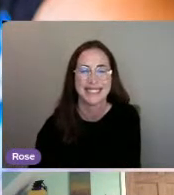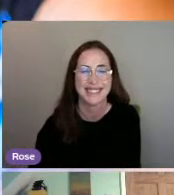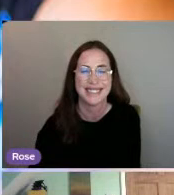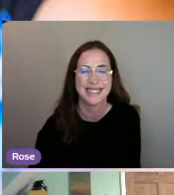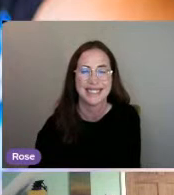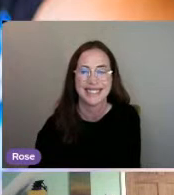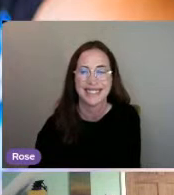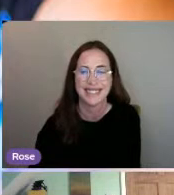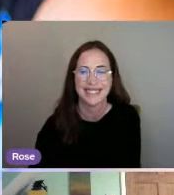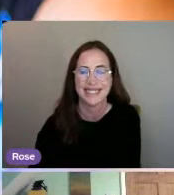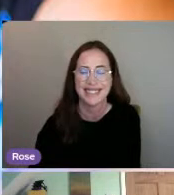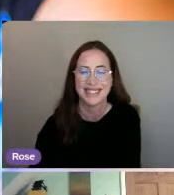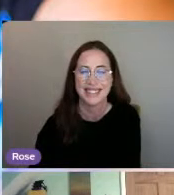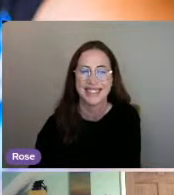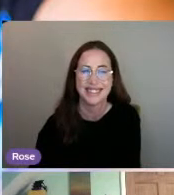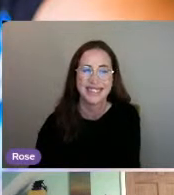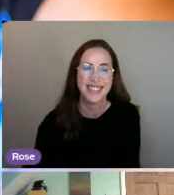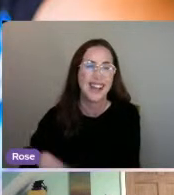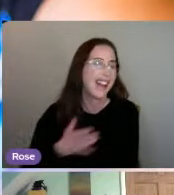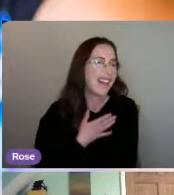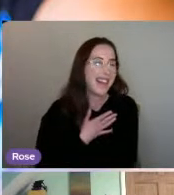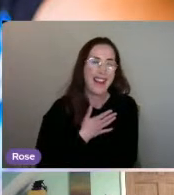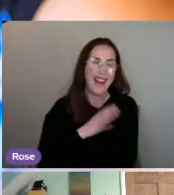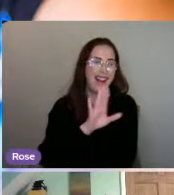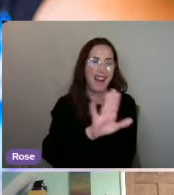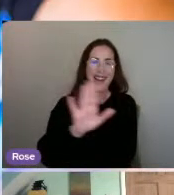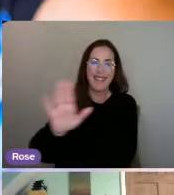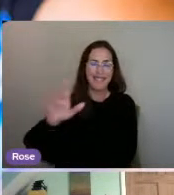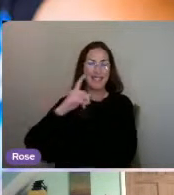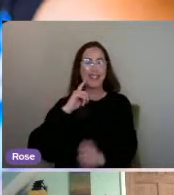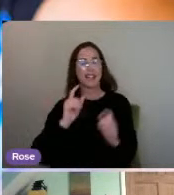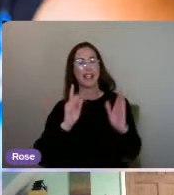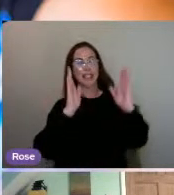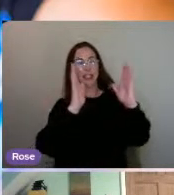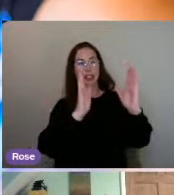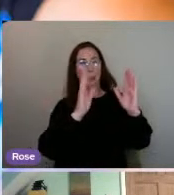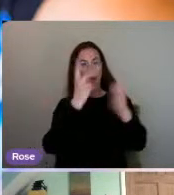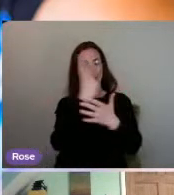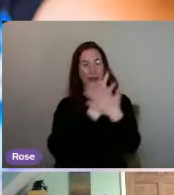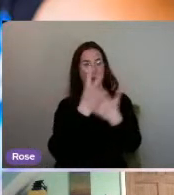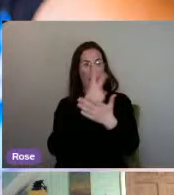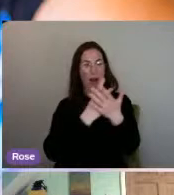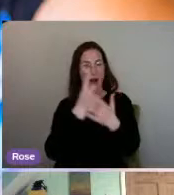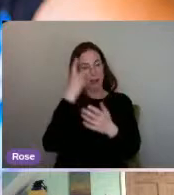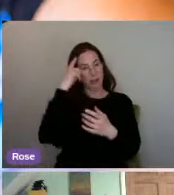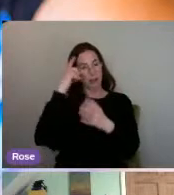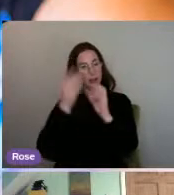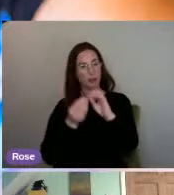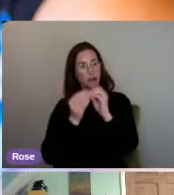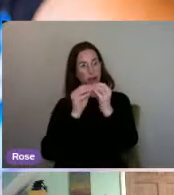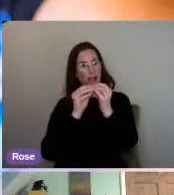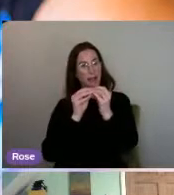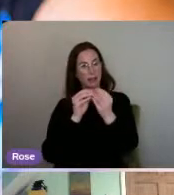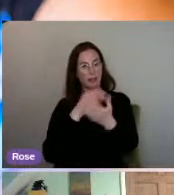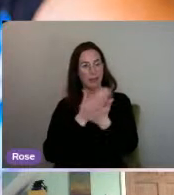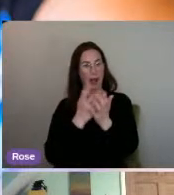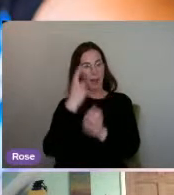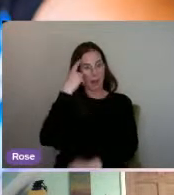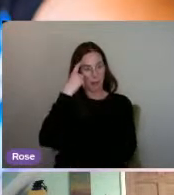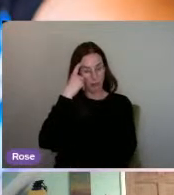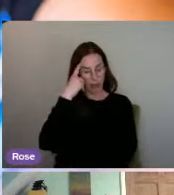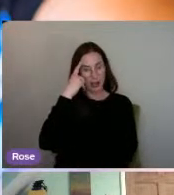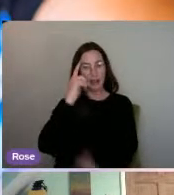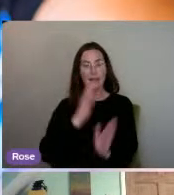these. So, at the top, you've got the art part of the brain, the creative part of the brain. And